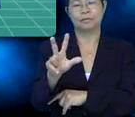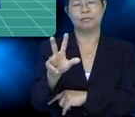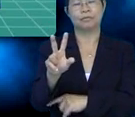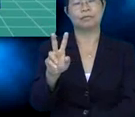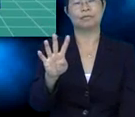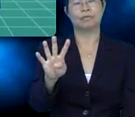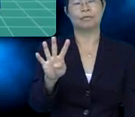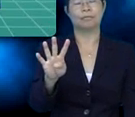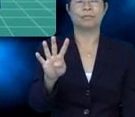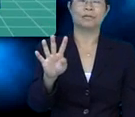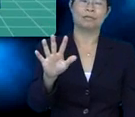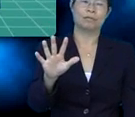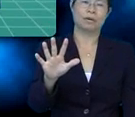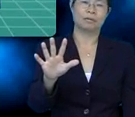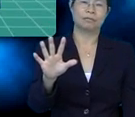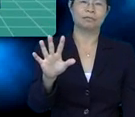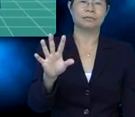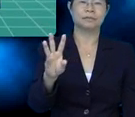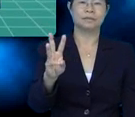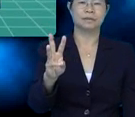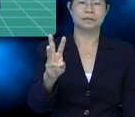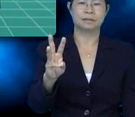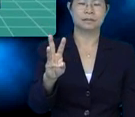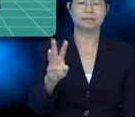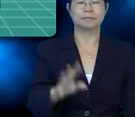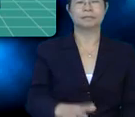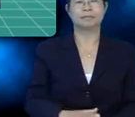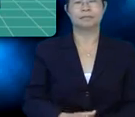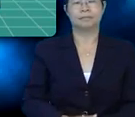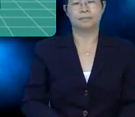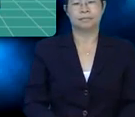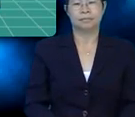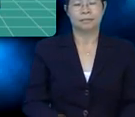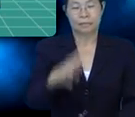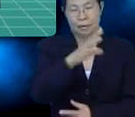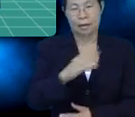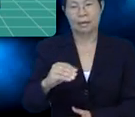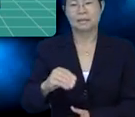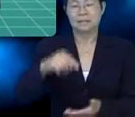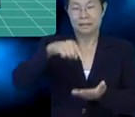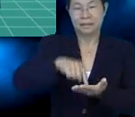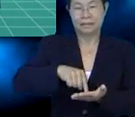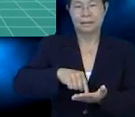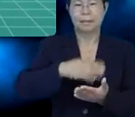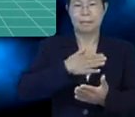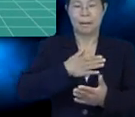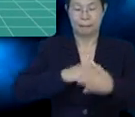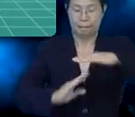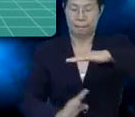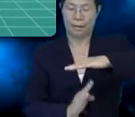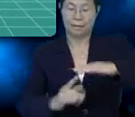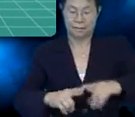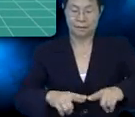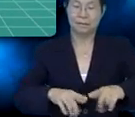One, two, three, four, five, and six. And